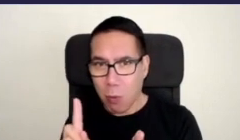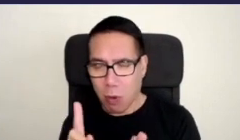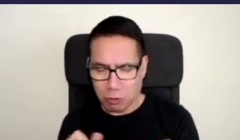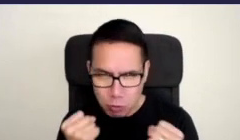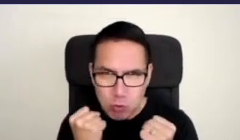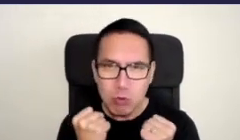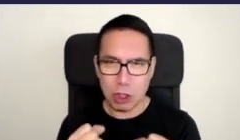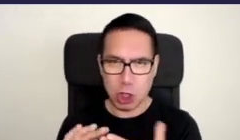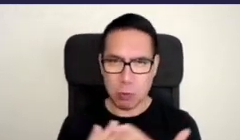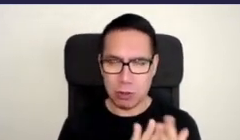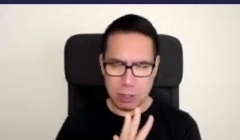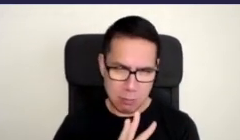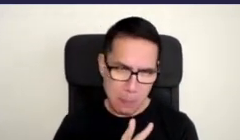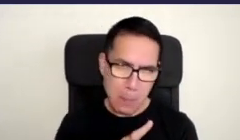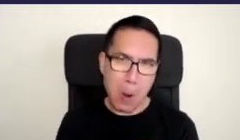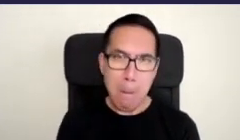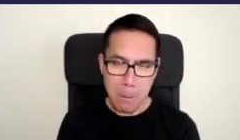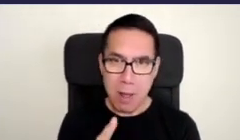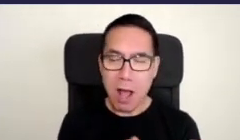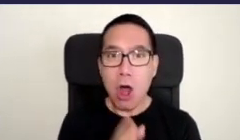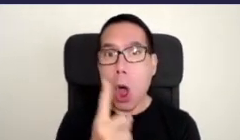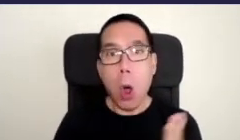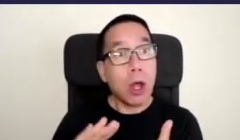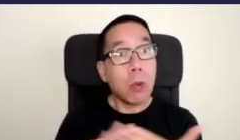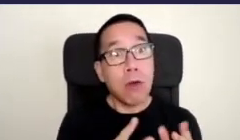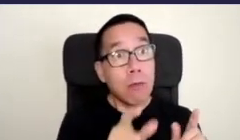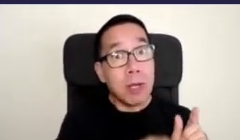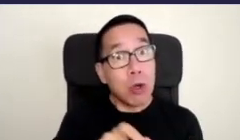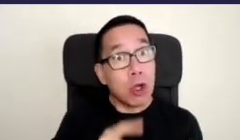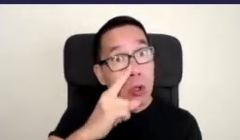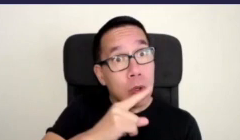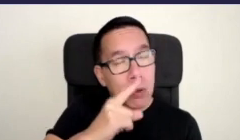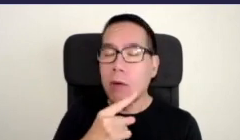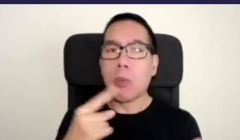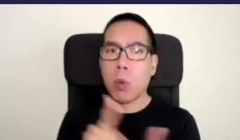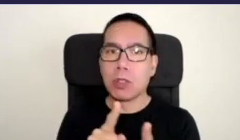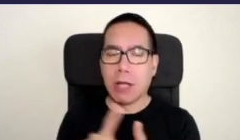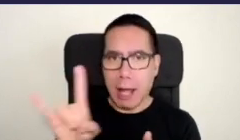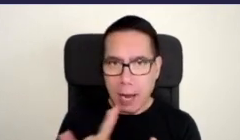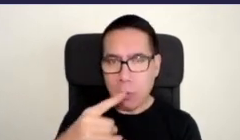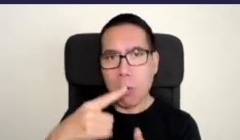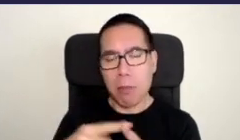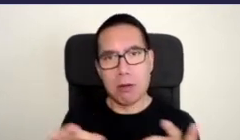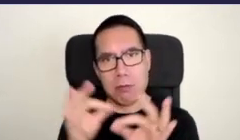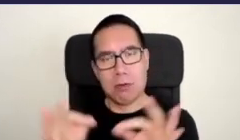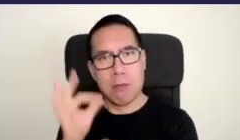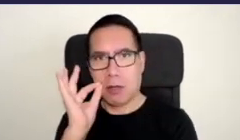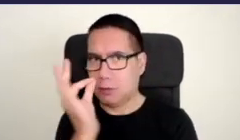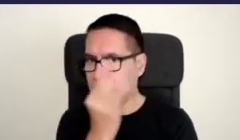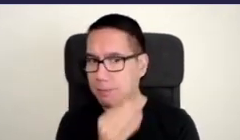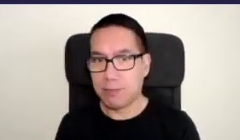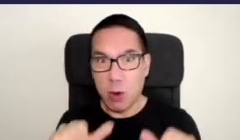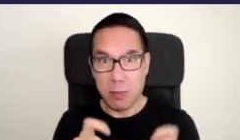communities not only of humans but also our flora and fauna so let's get